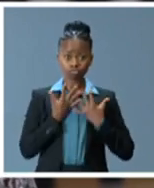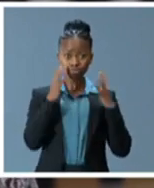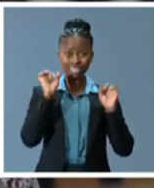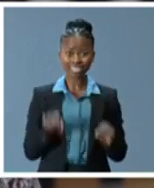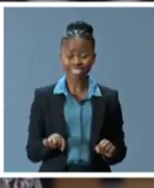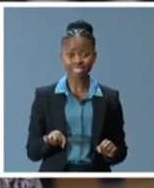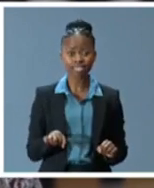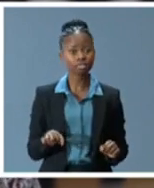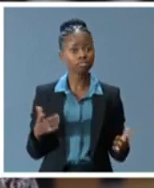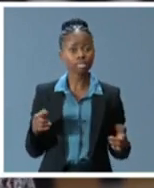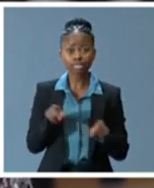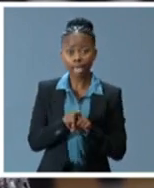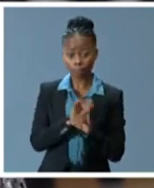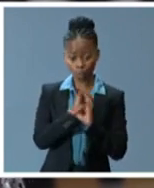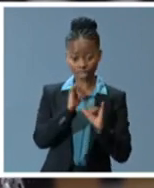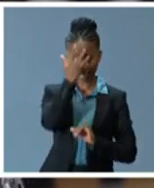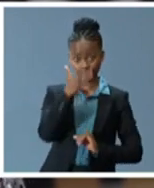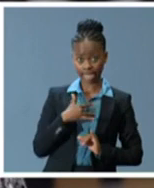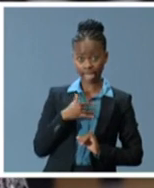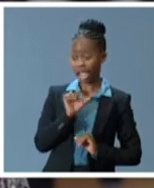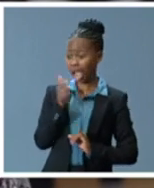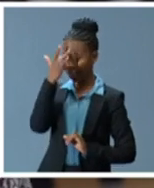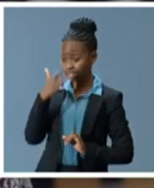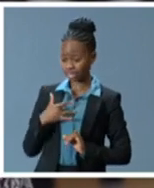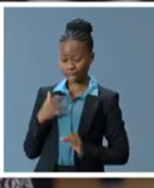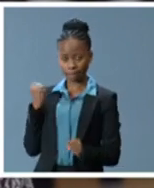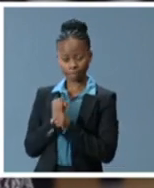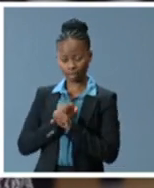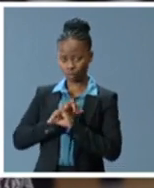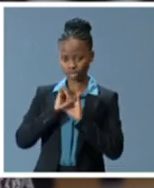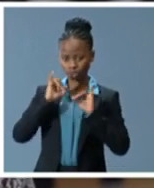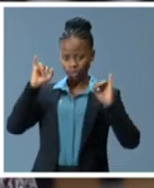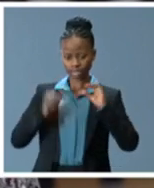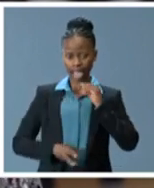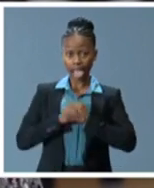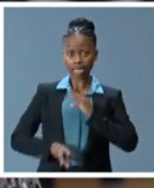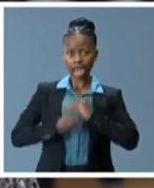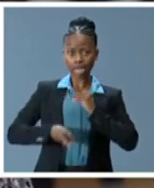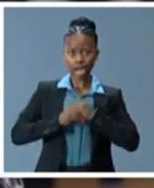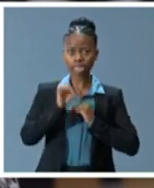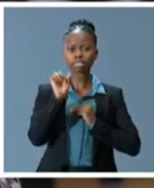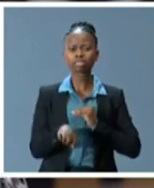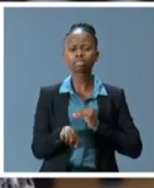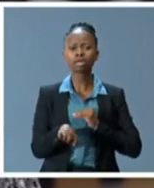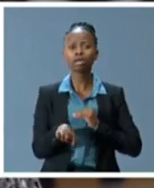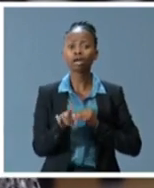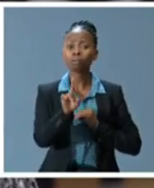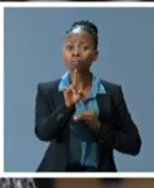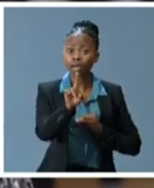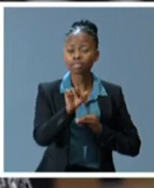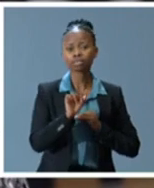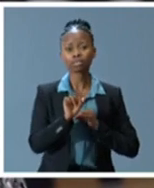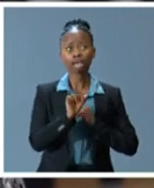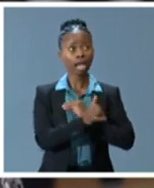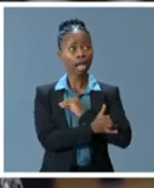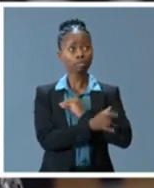existing illnesses, novelist Arundhati Roy has argued. It has also entered countries